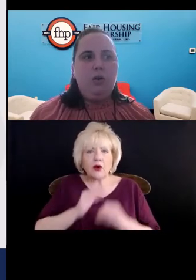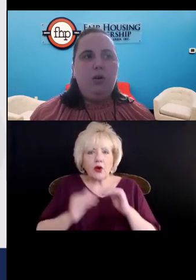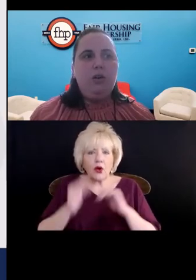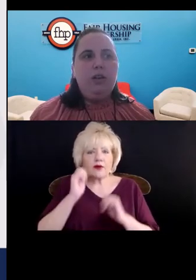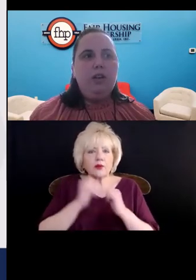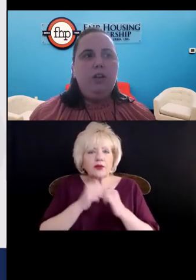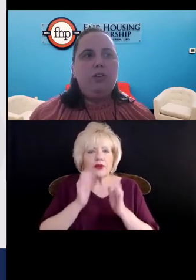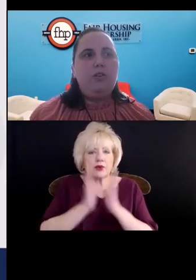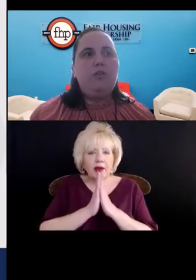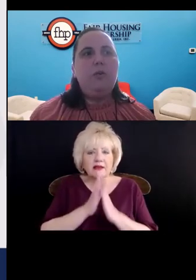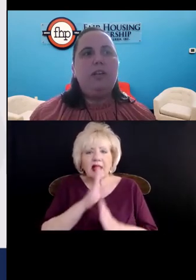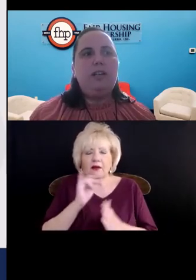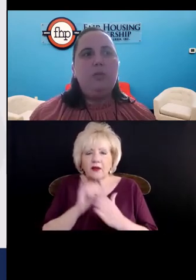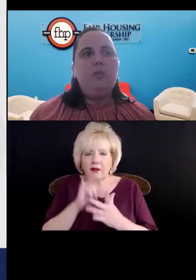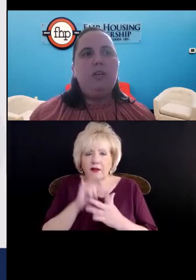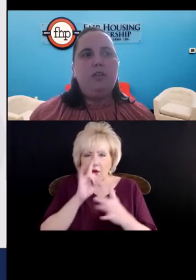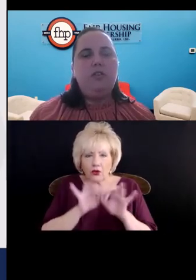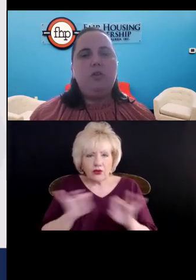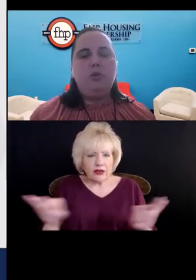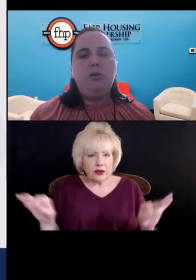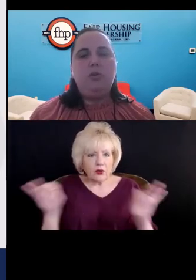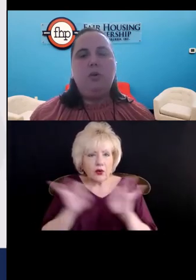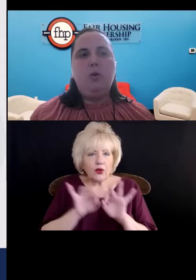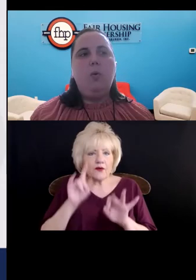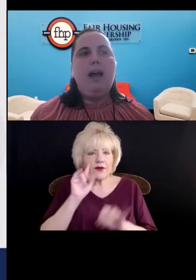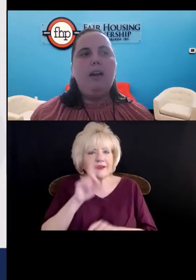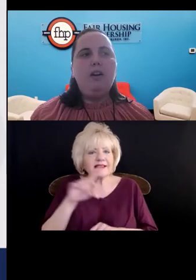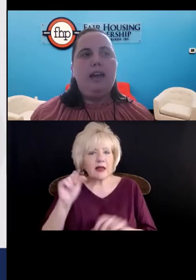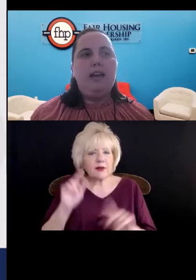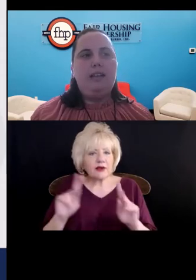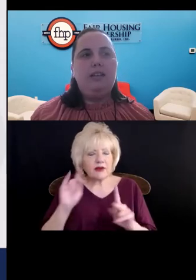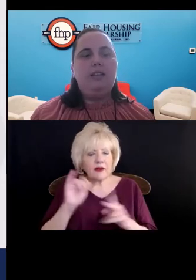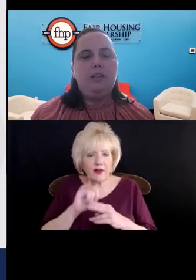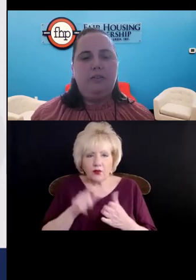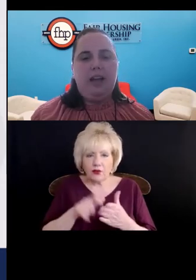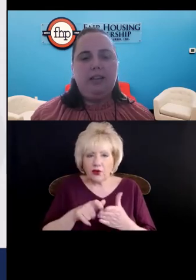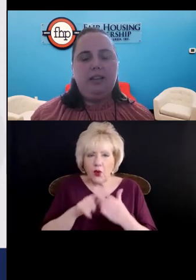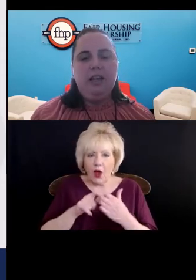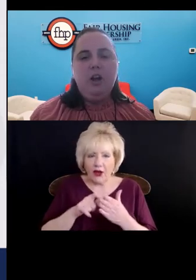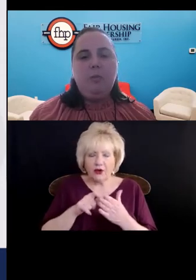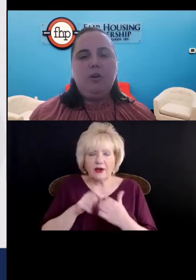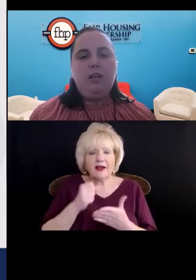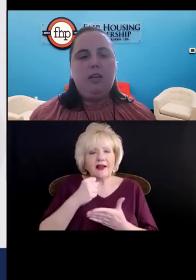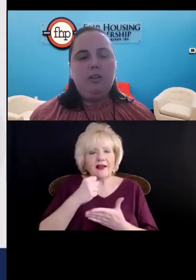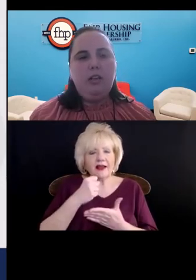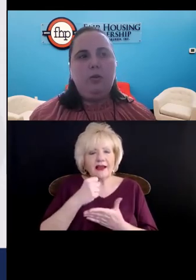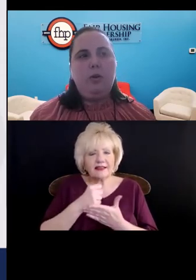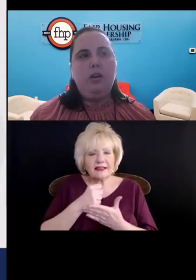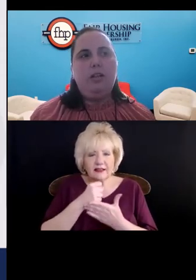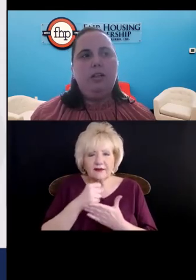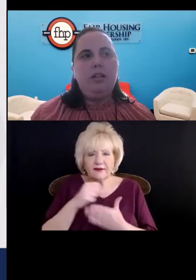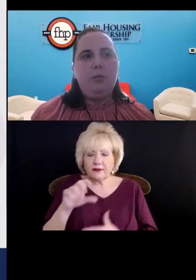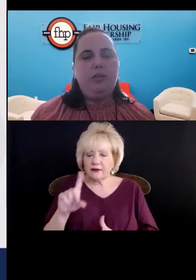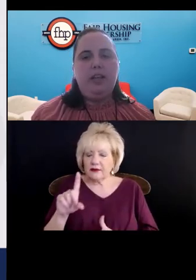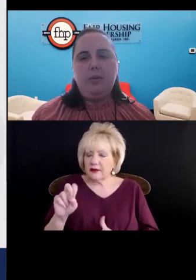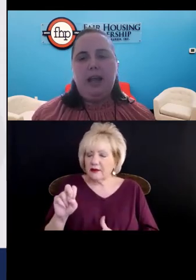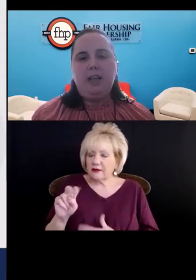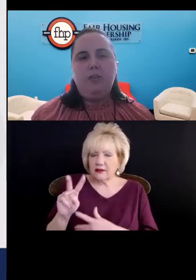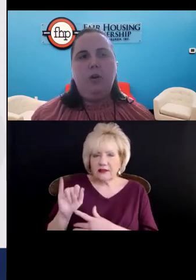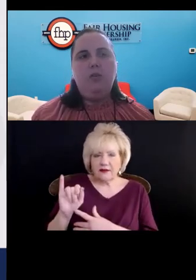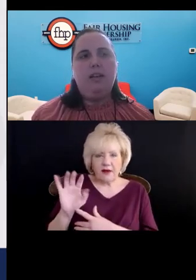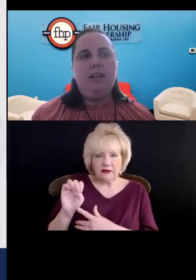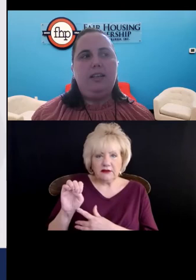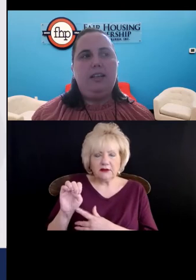critical for disabled individuals to require that assisted device particularly as we are dealing with the